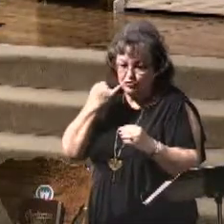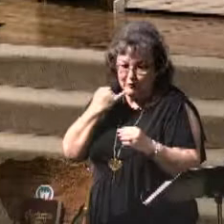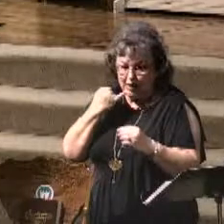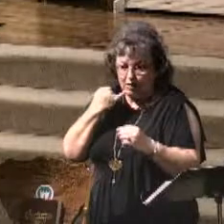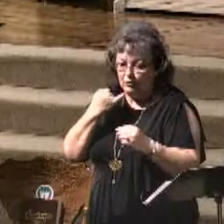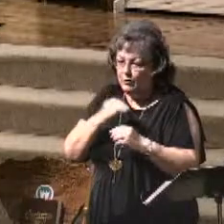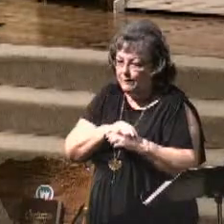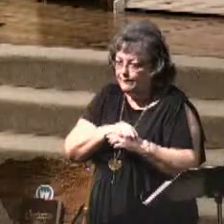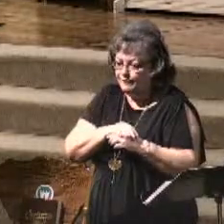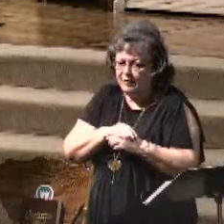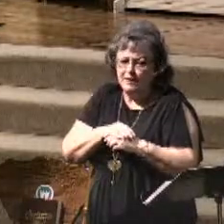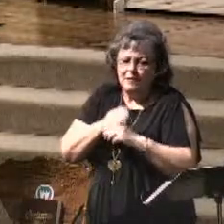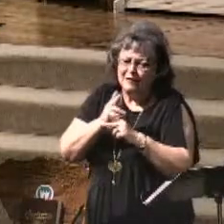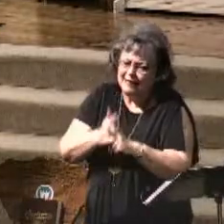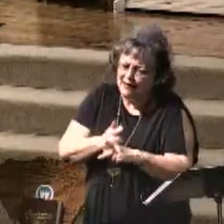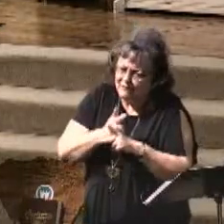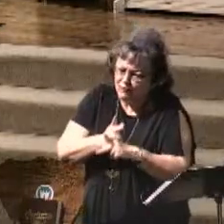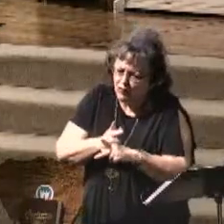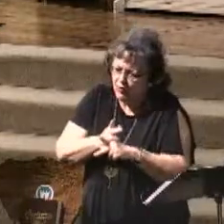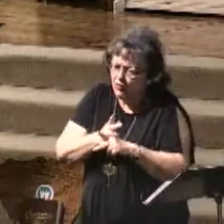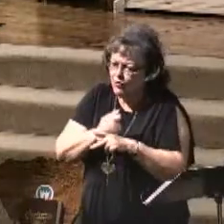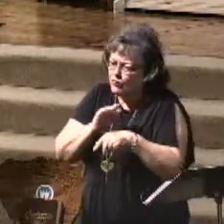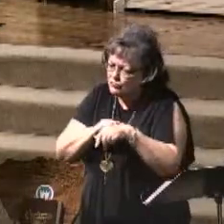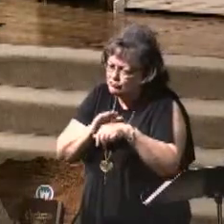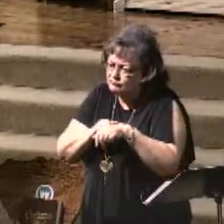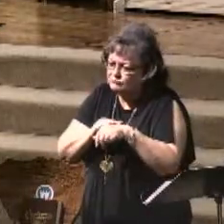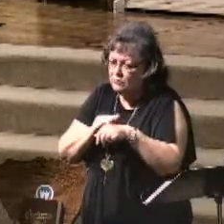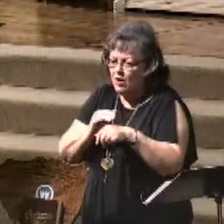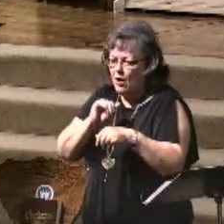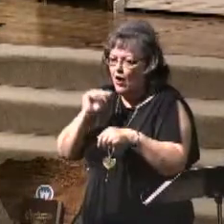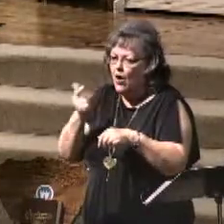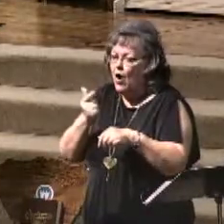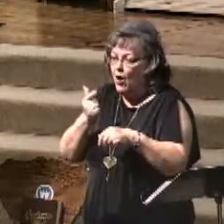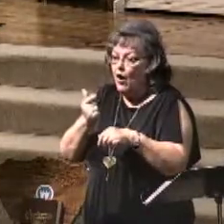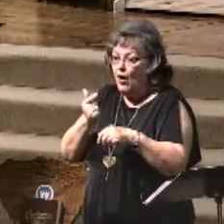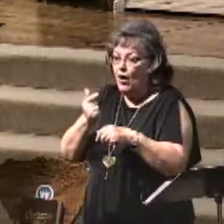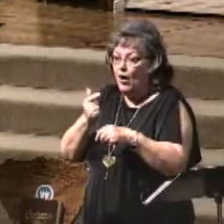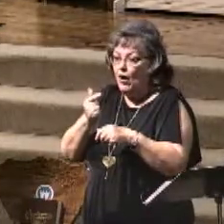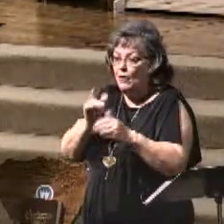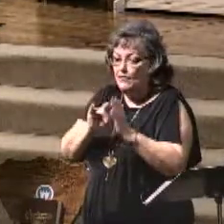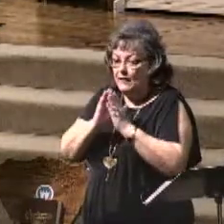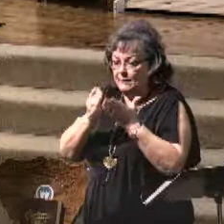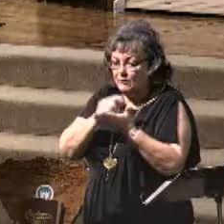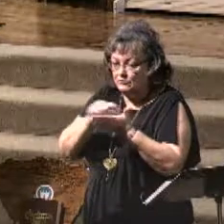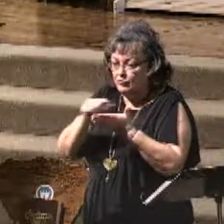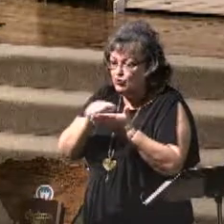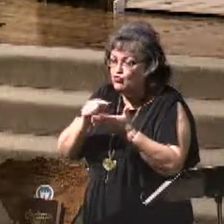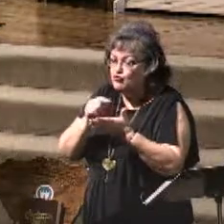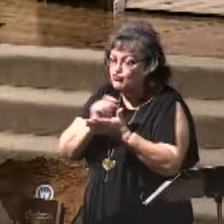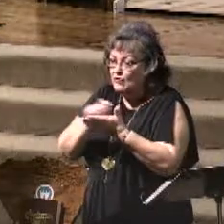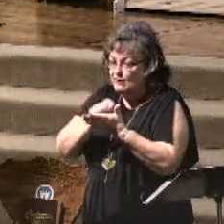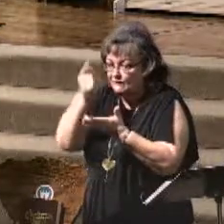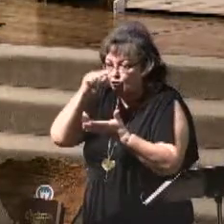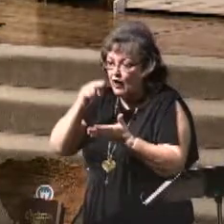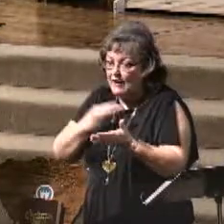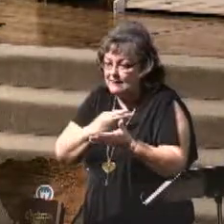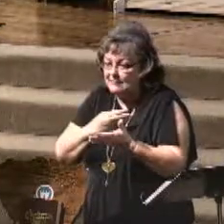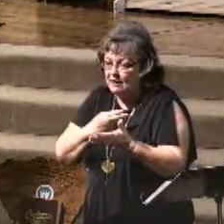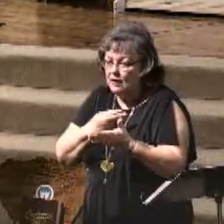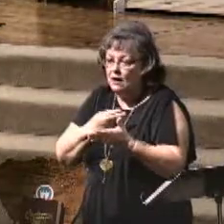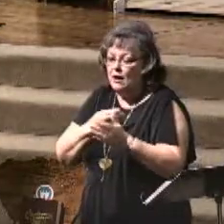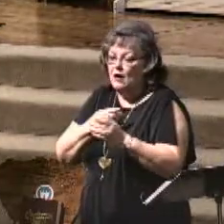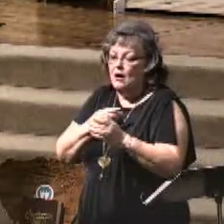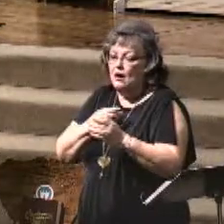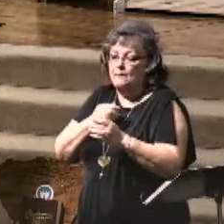to Israel. Be very careful and cautious. All Scripture is written for us, but all Scripture is not written